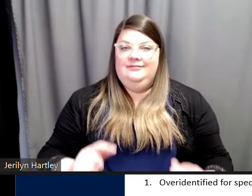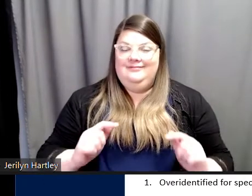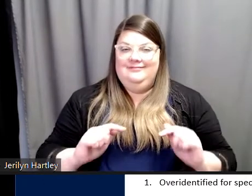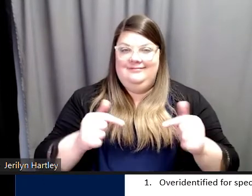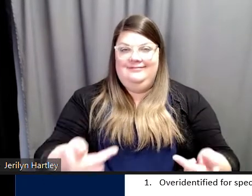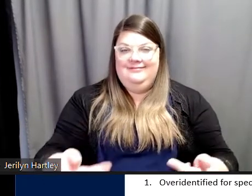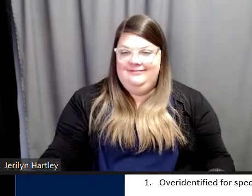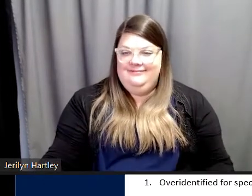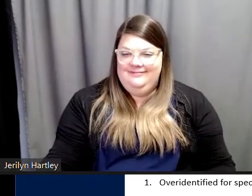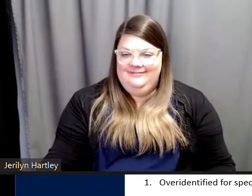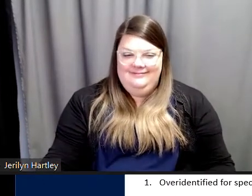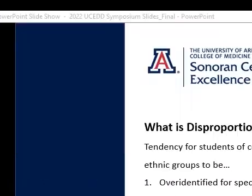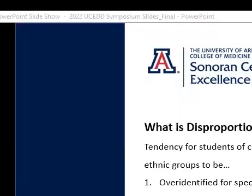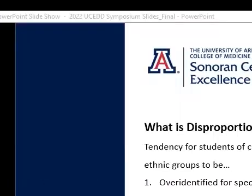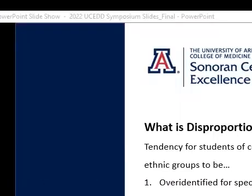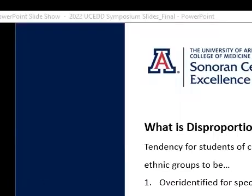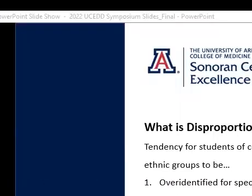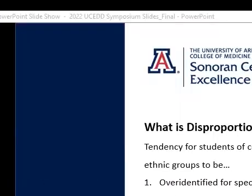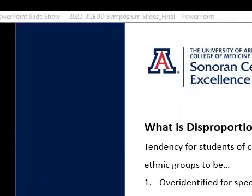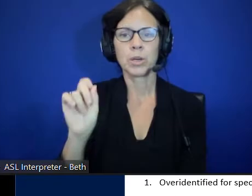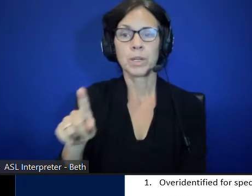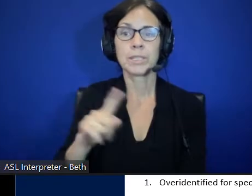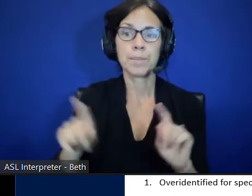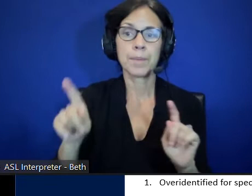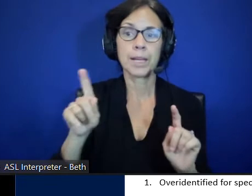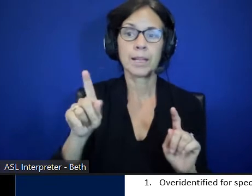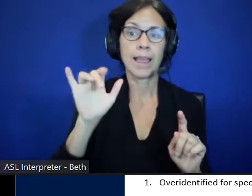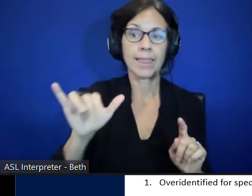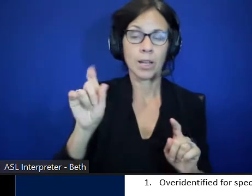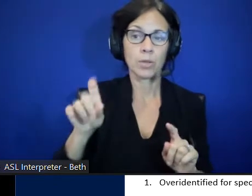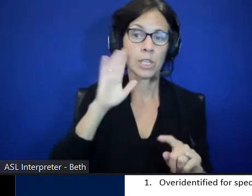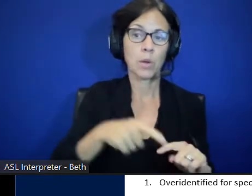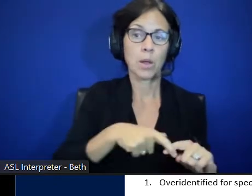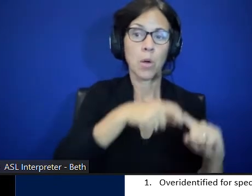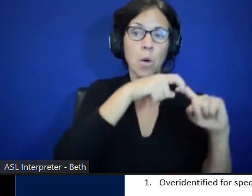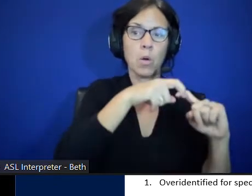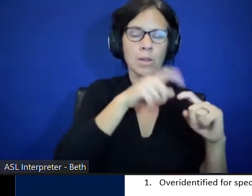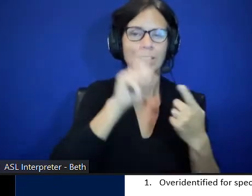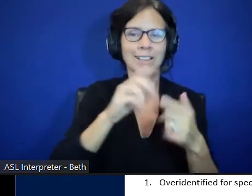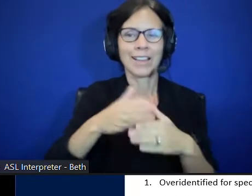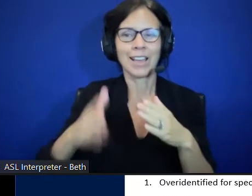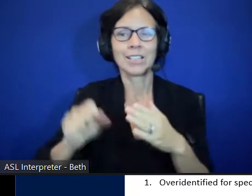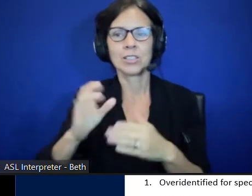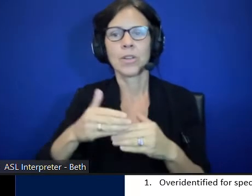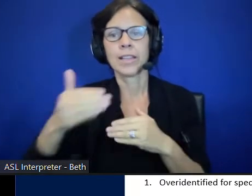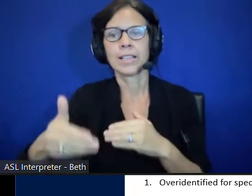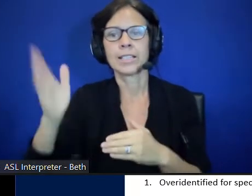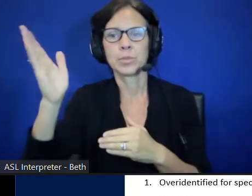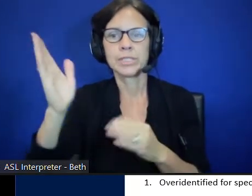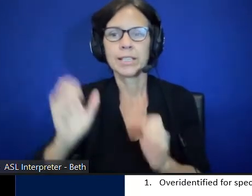I know we have one more question but i'm going to hold it to the end of this section, so we can get to our next presenter so